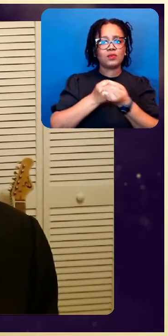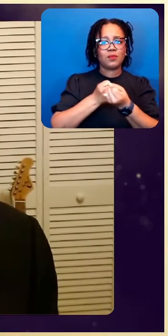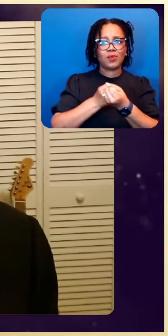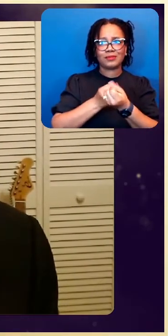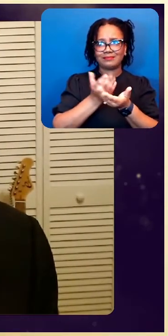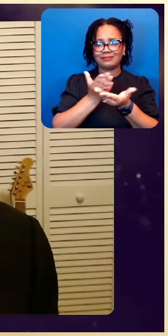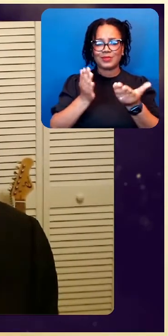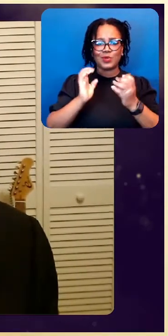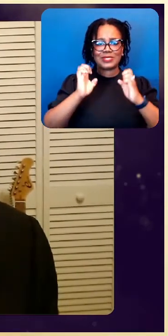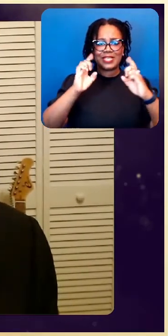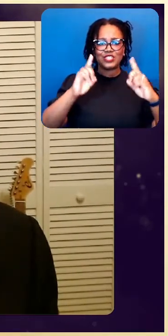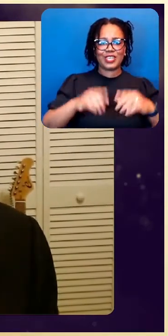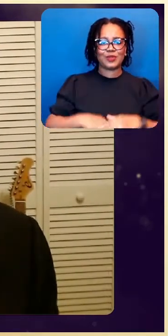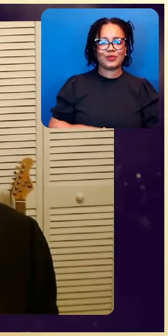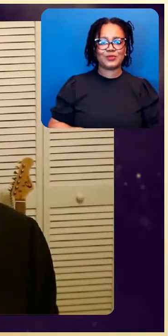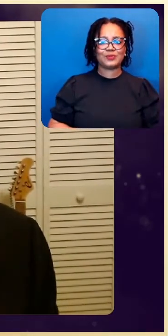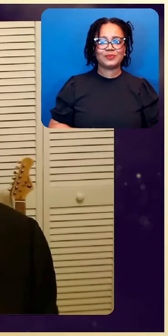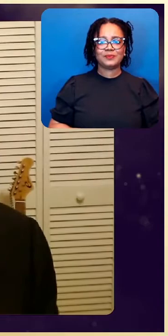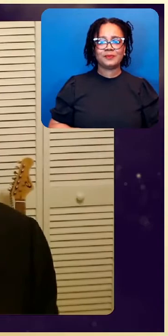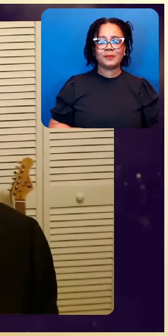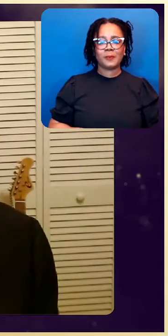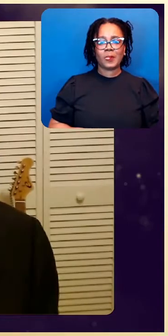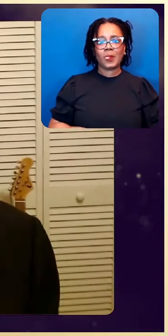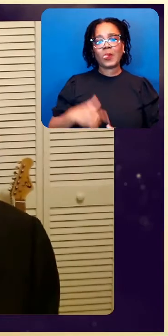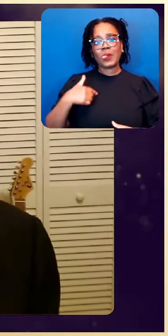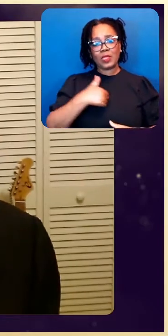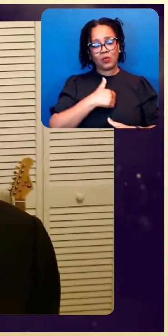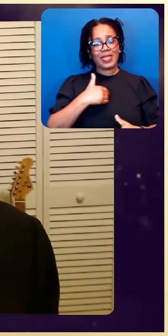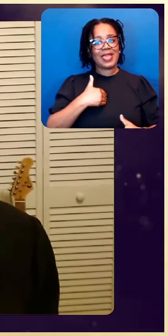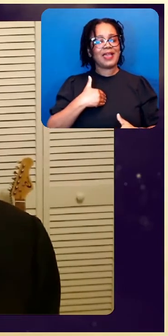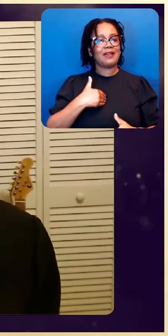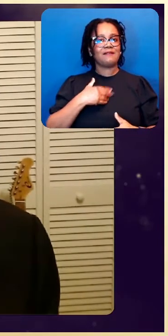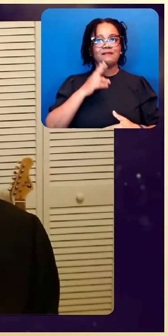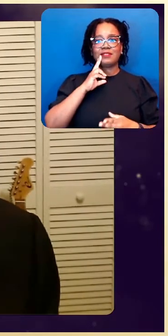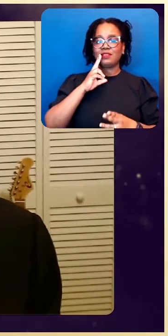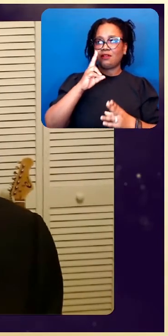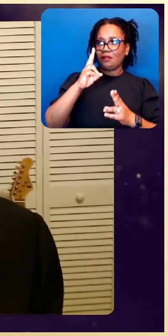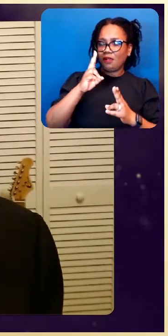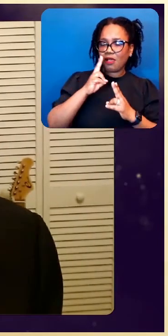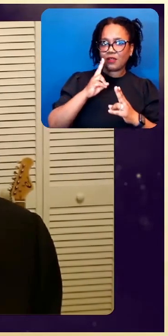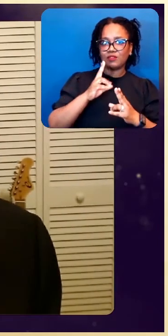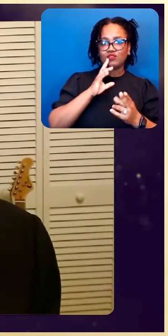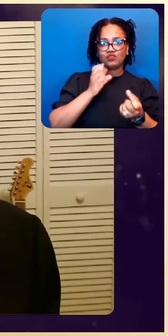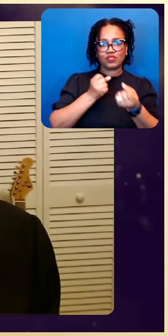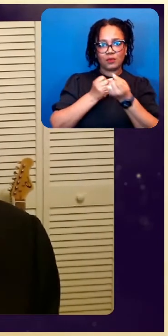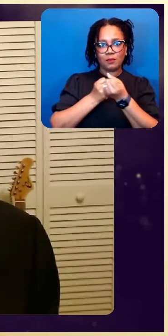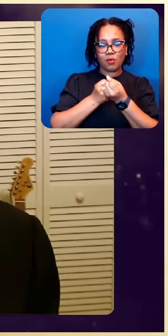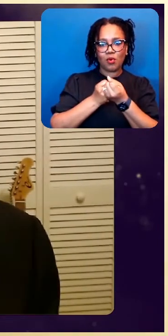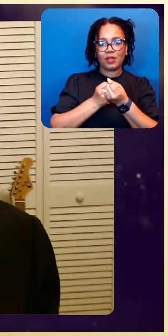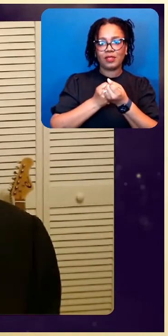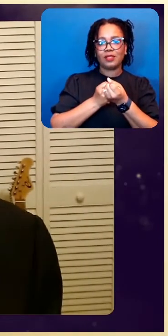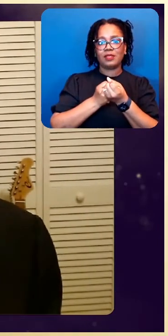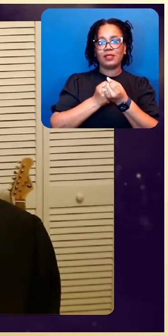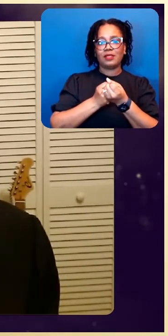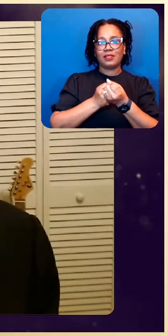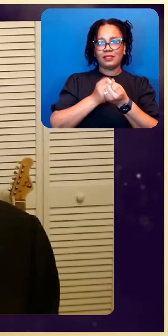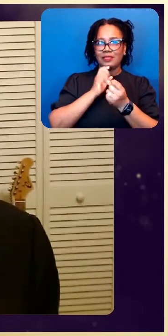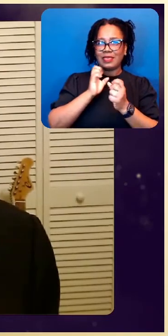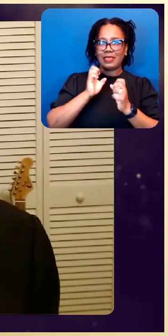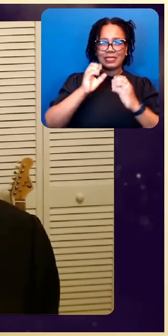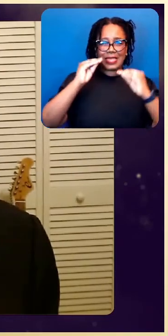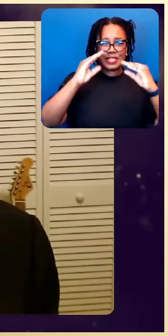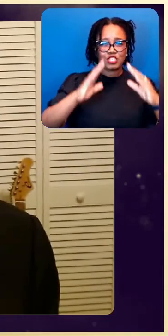have an opportunity to further honor the remarkable contributions and endeavors of educators who are shaping the minds,